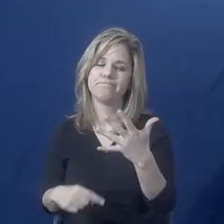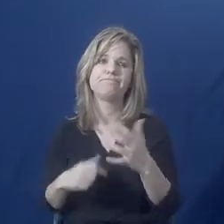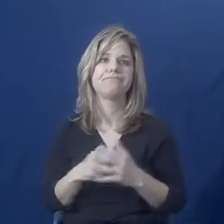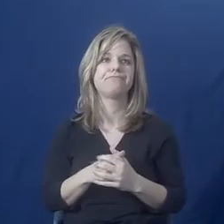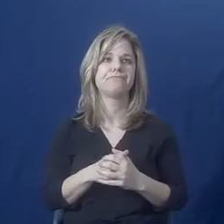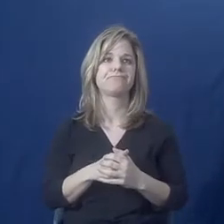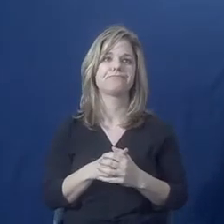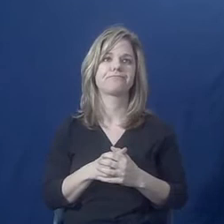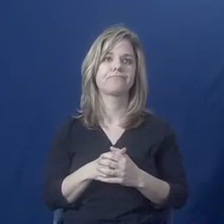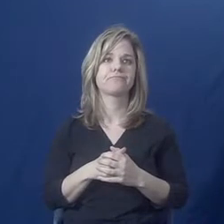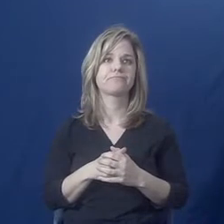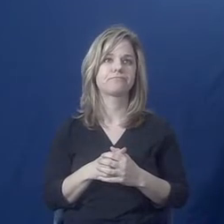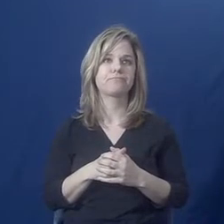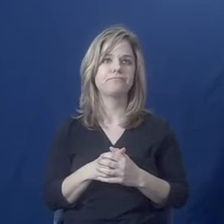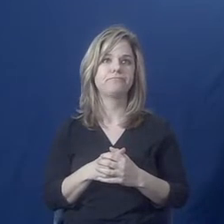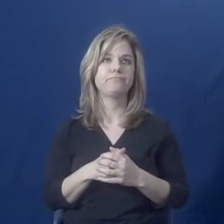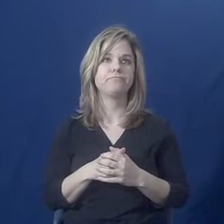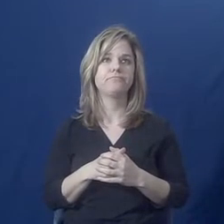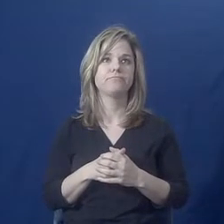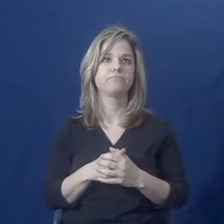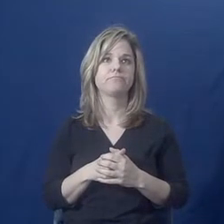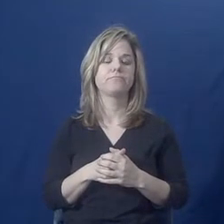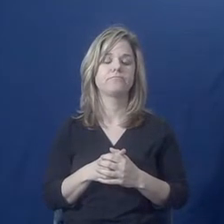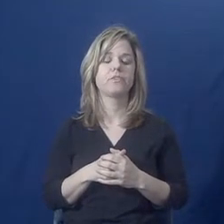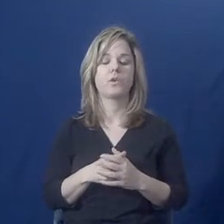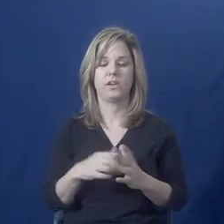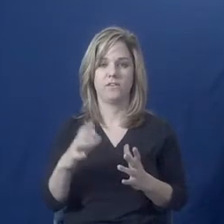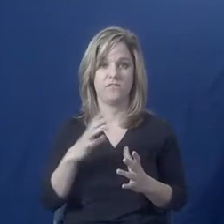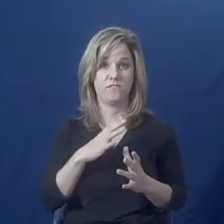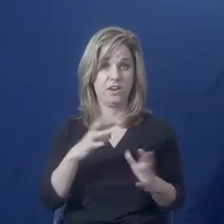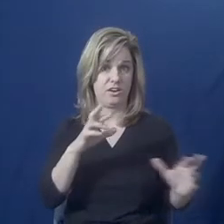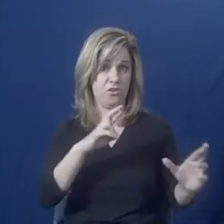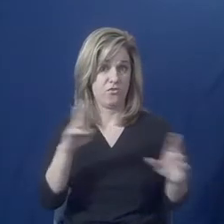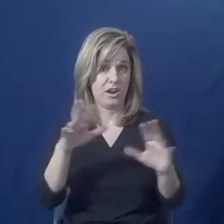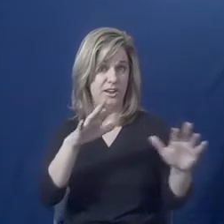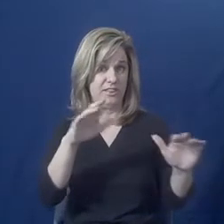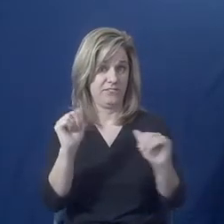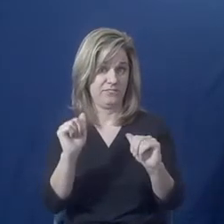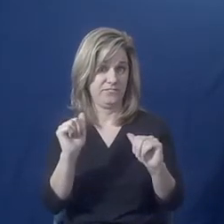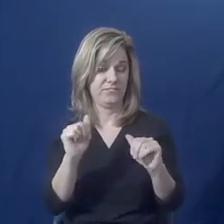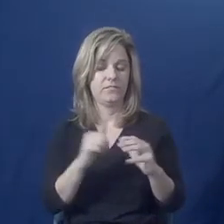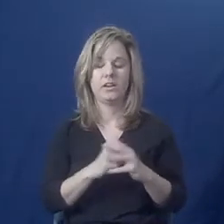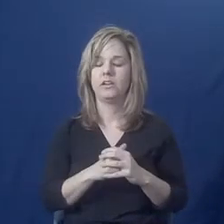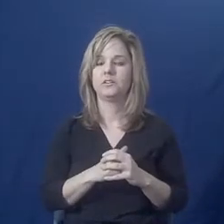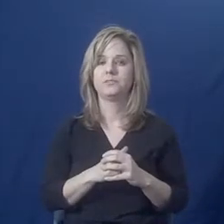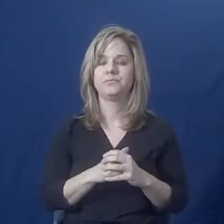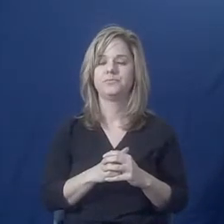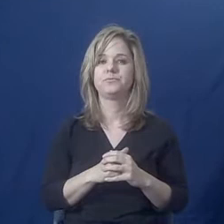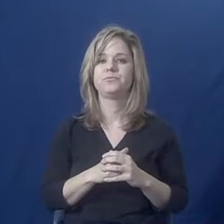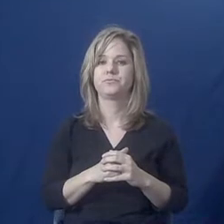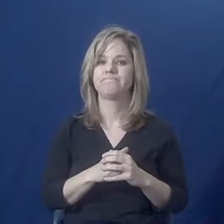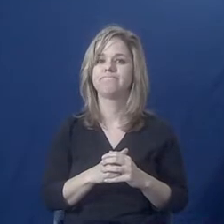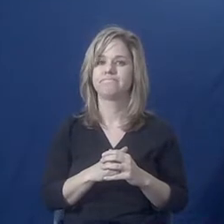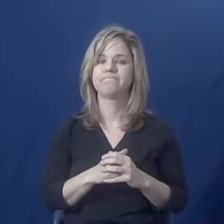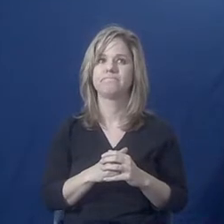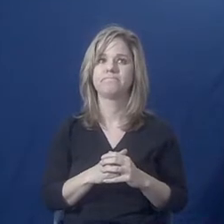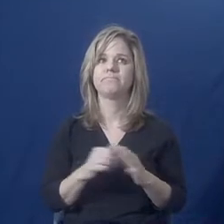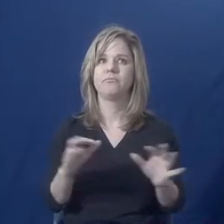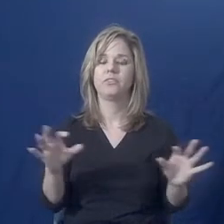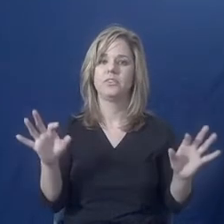When you're getting ready to leave, if you flip to the next slide, you'll see some important things about